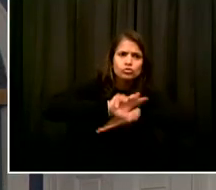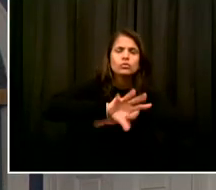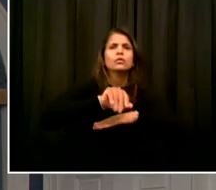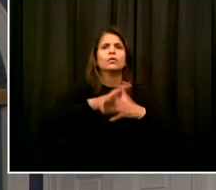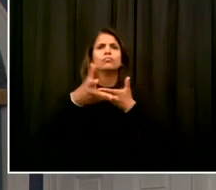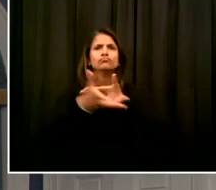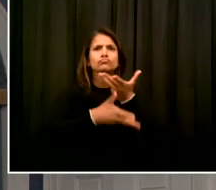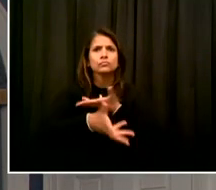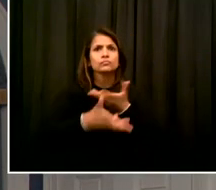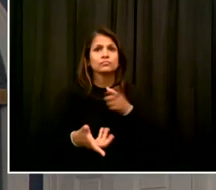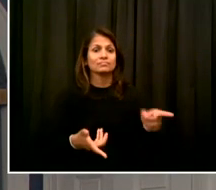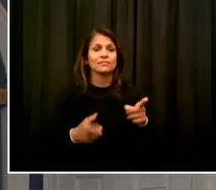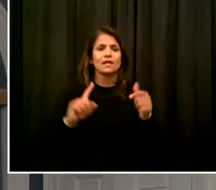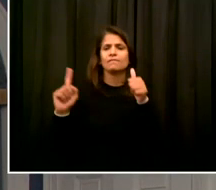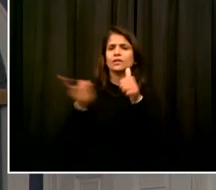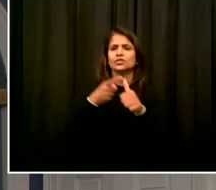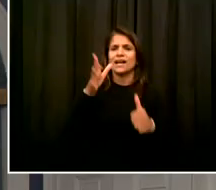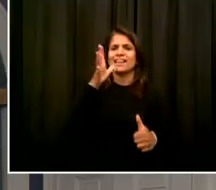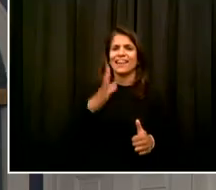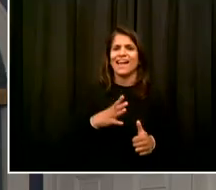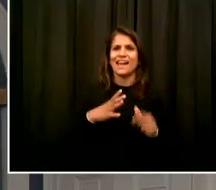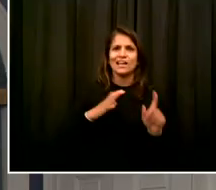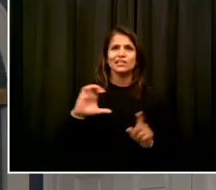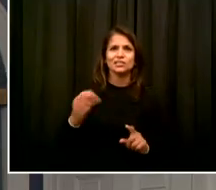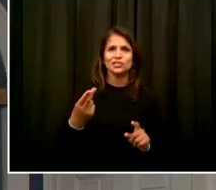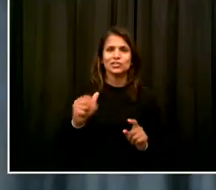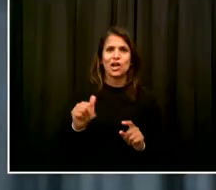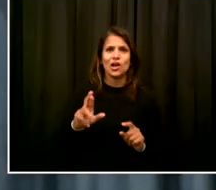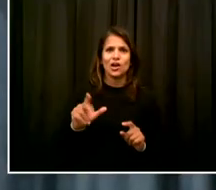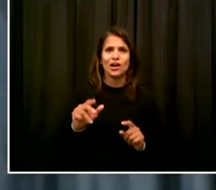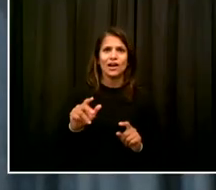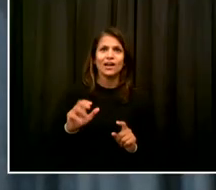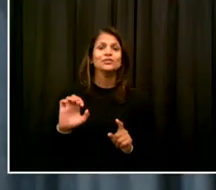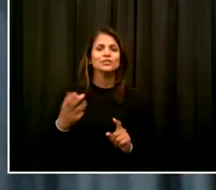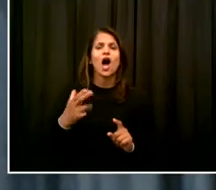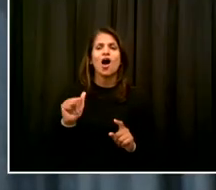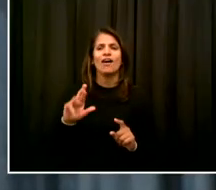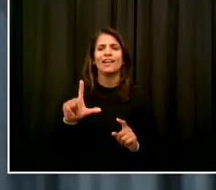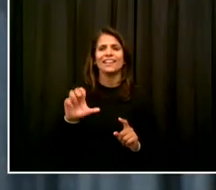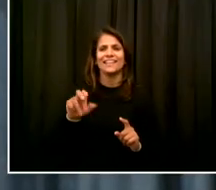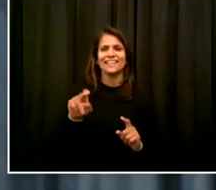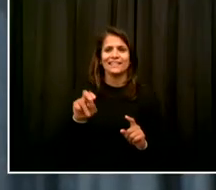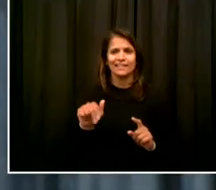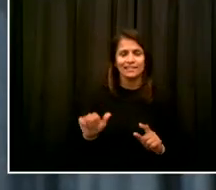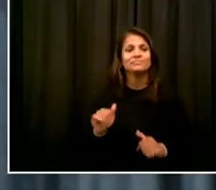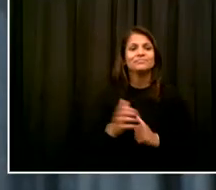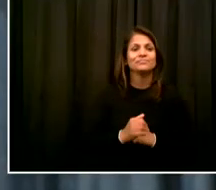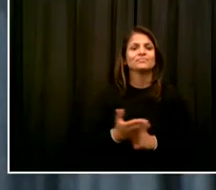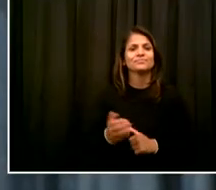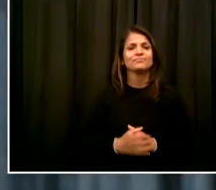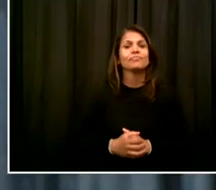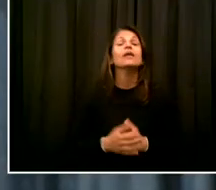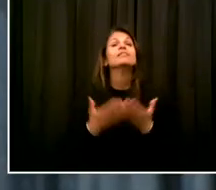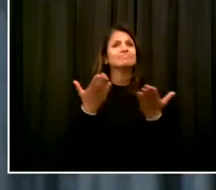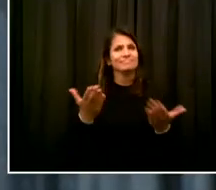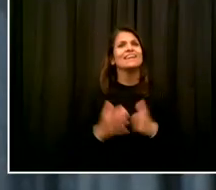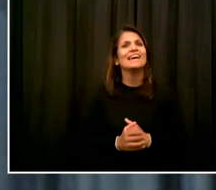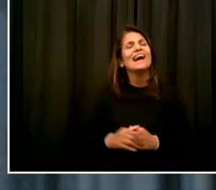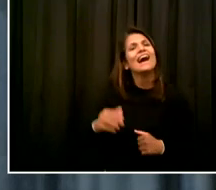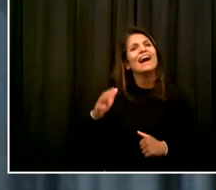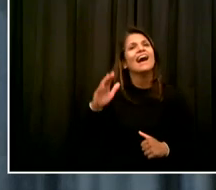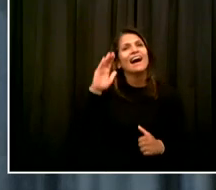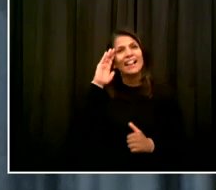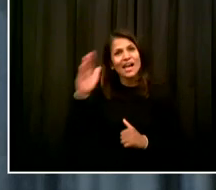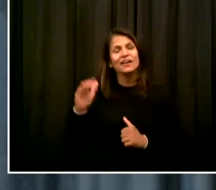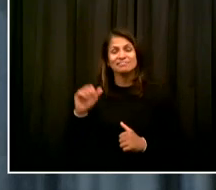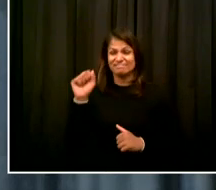you, Bill. When we brought social and emotional learning to every New York City classroom last year, it came from a really simple idea.